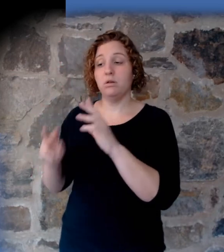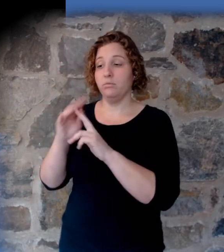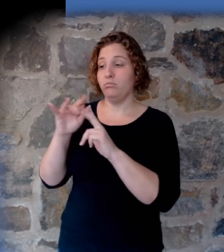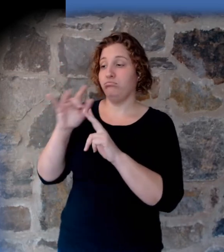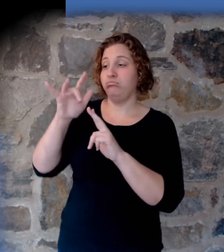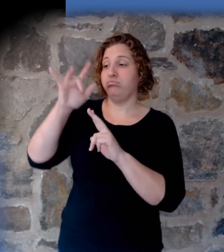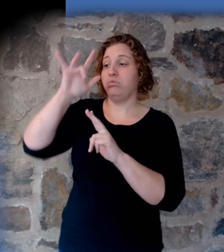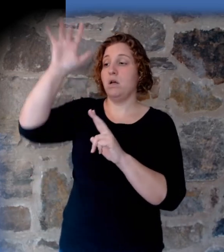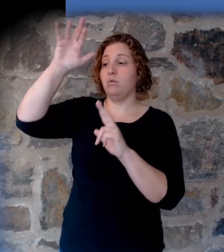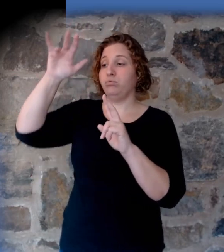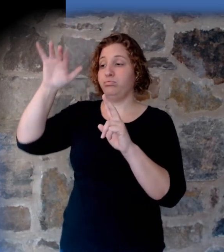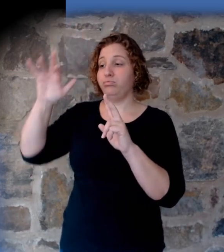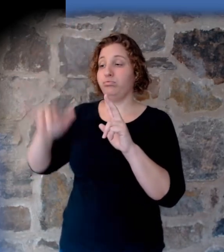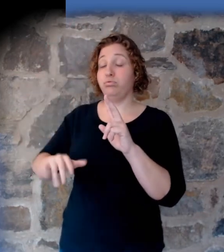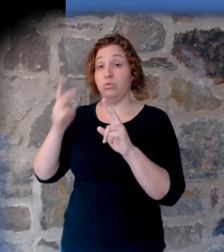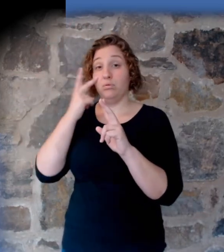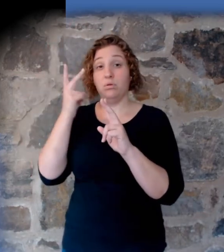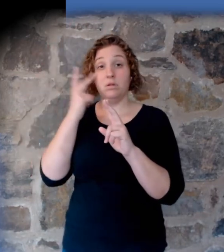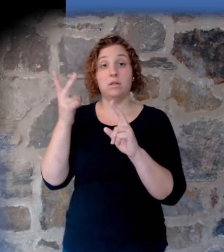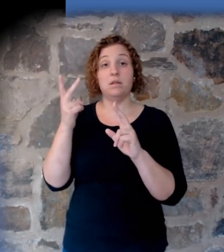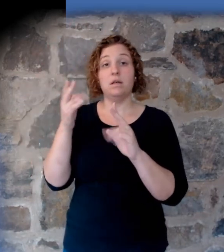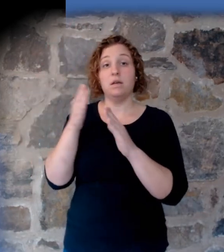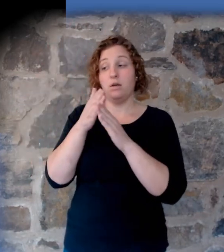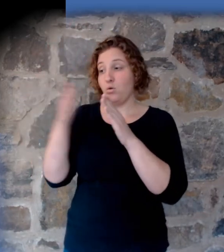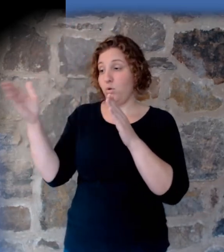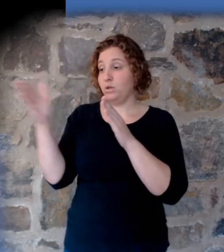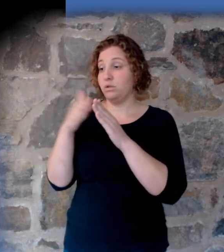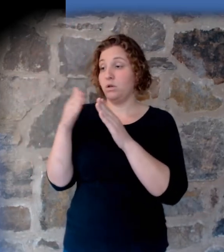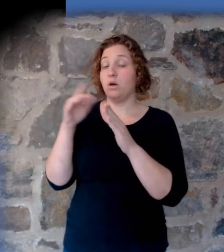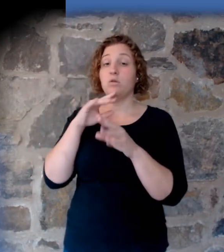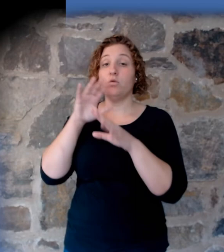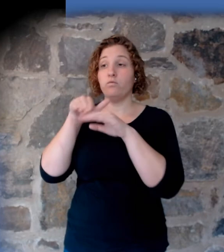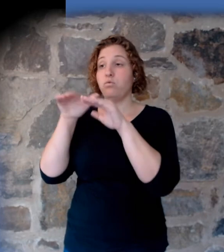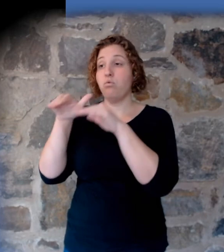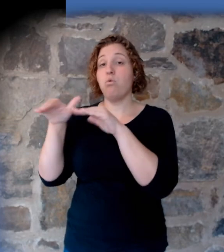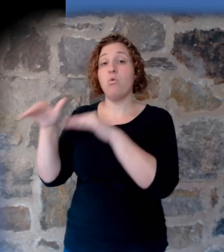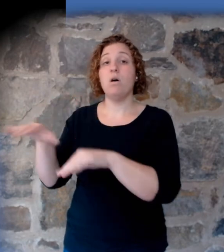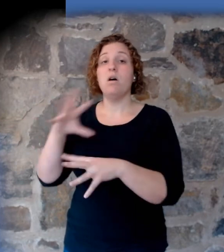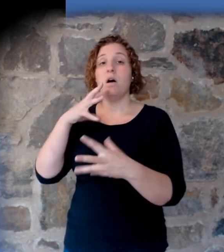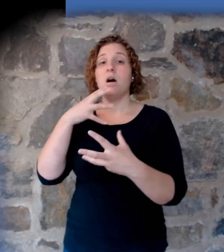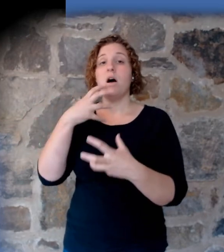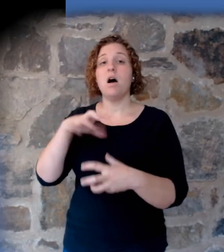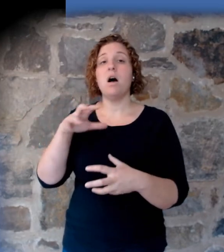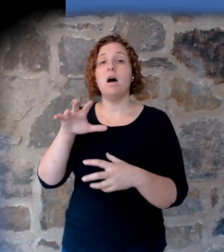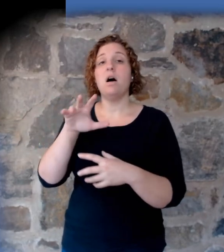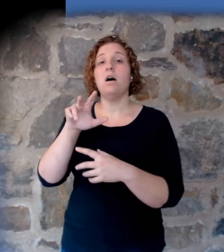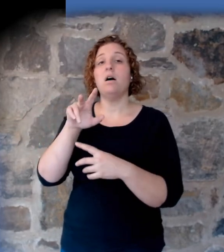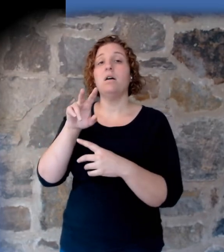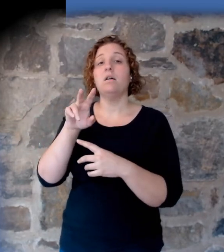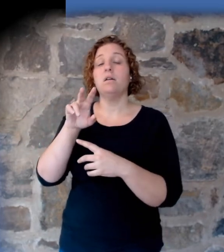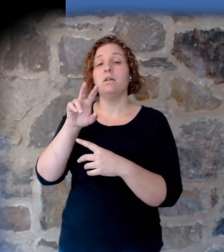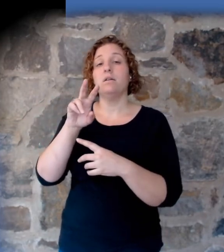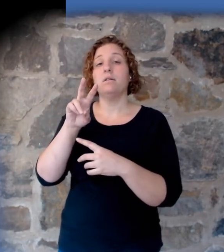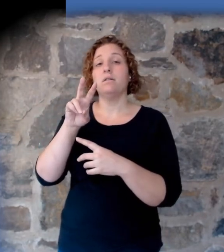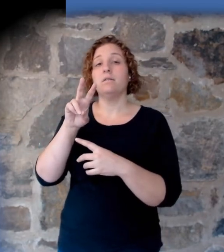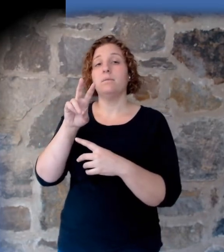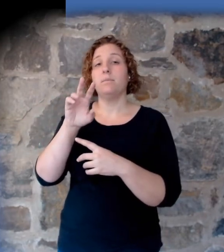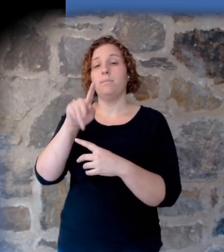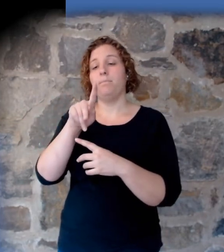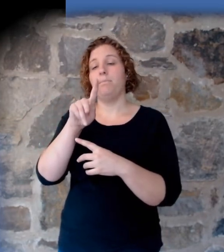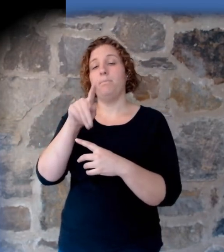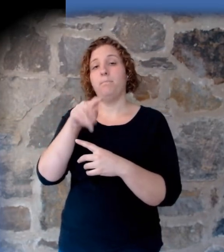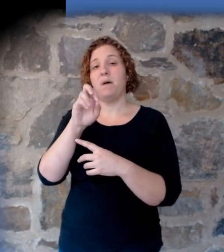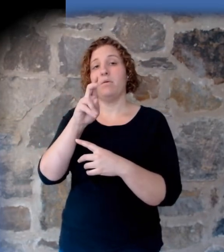horizontal pyroclastic flow, hot volcanic ash flowing at roughly 100 miles an hour. This material